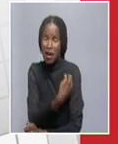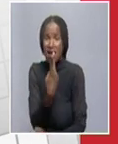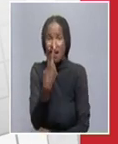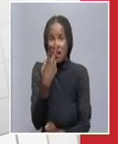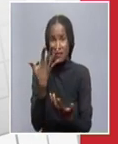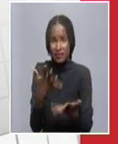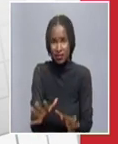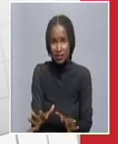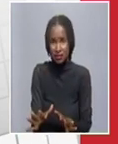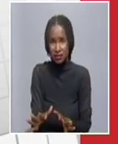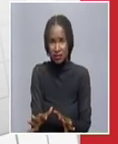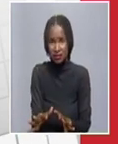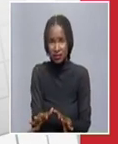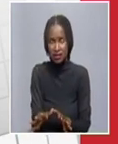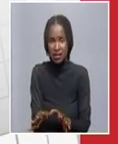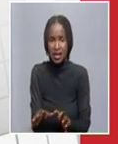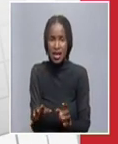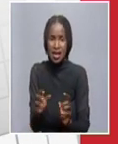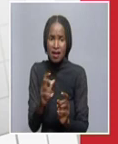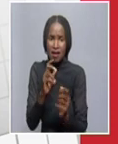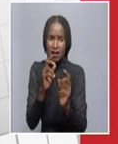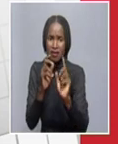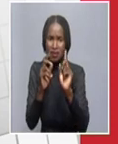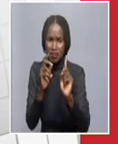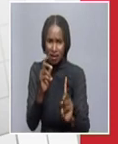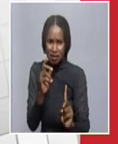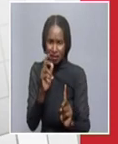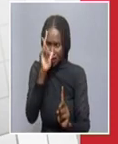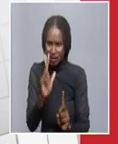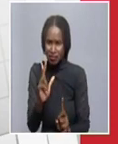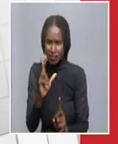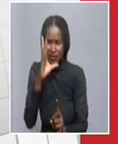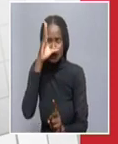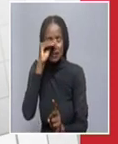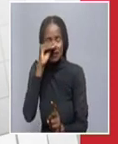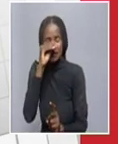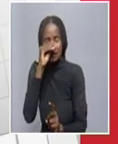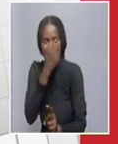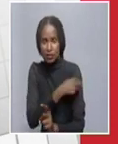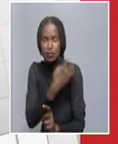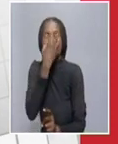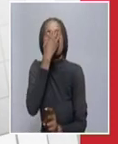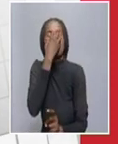the vaccine, and none of those in the ICU is vaccinated.